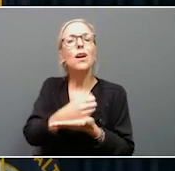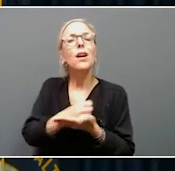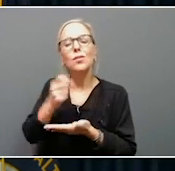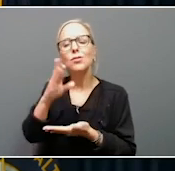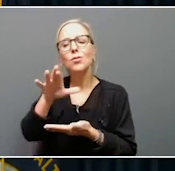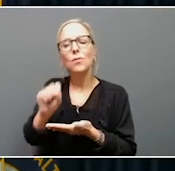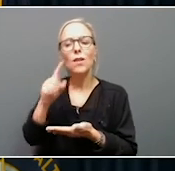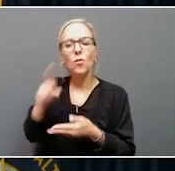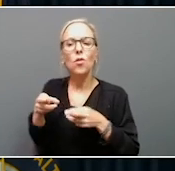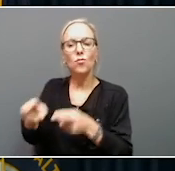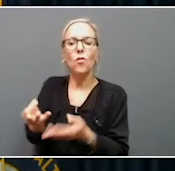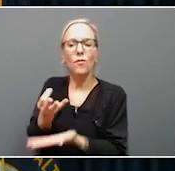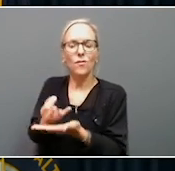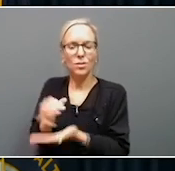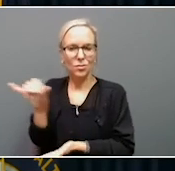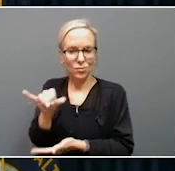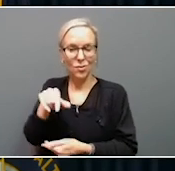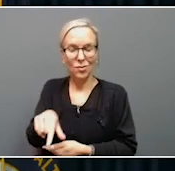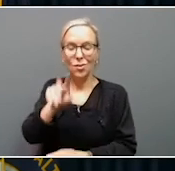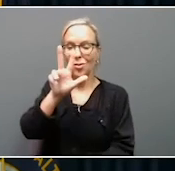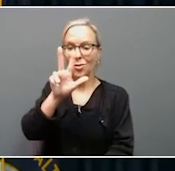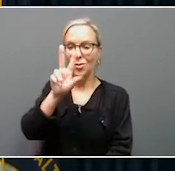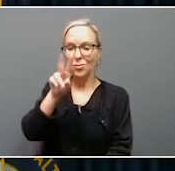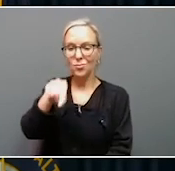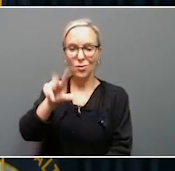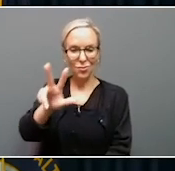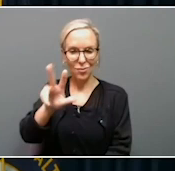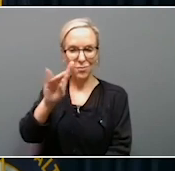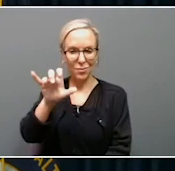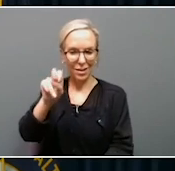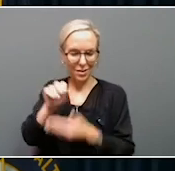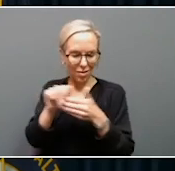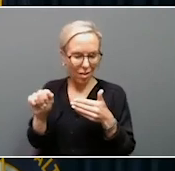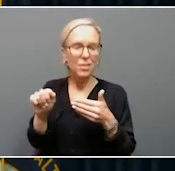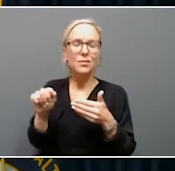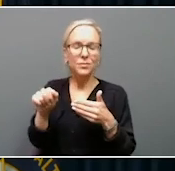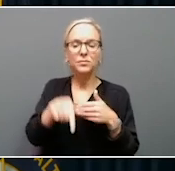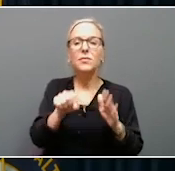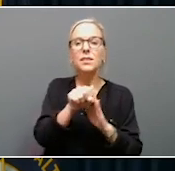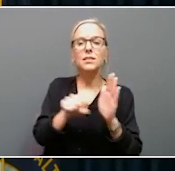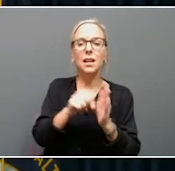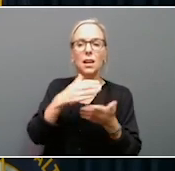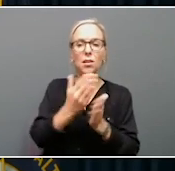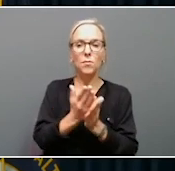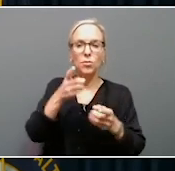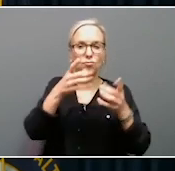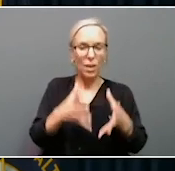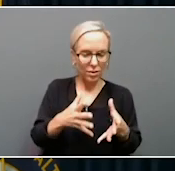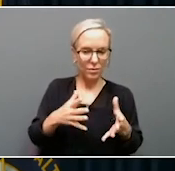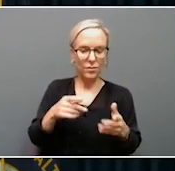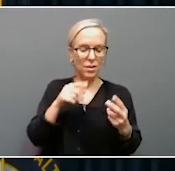well, this time of $32.3 million. Our state budget director and my executive